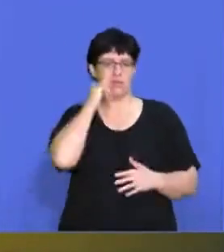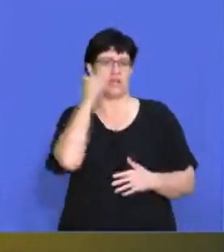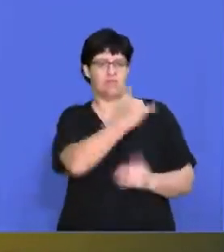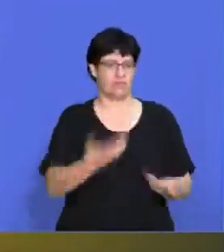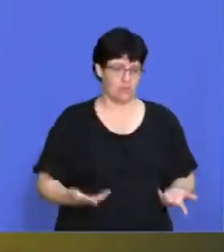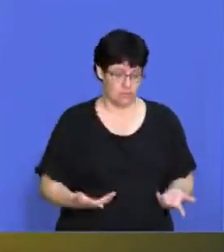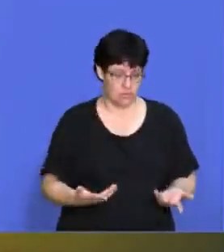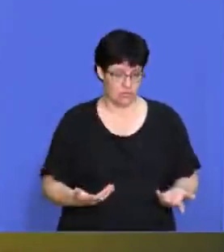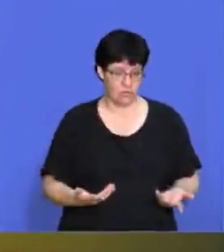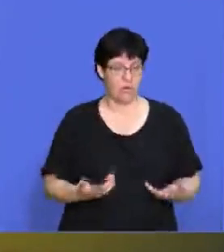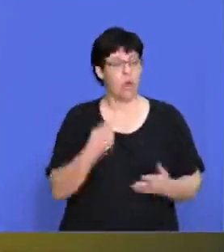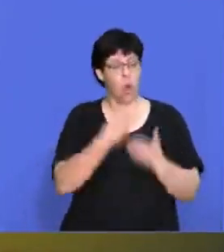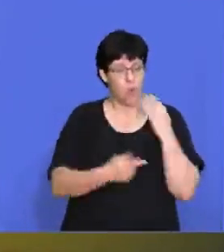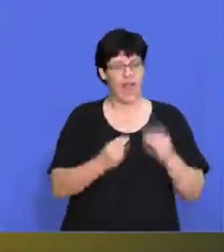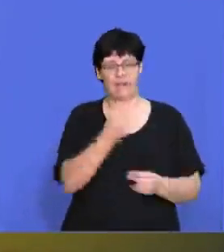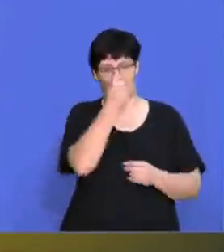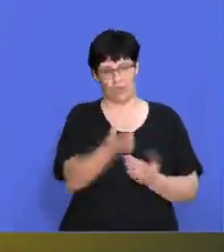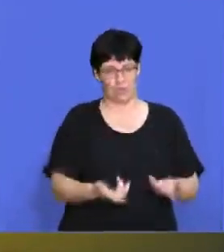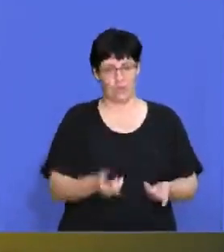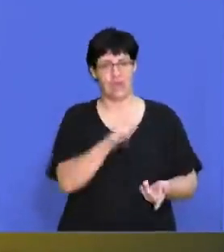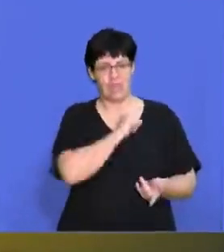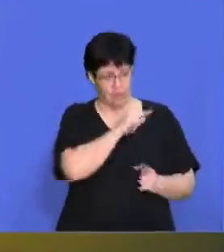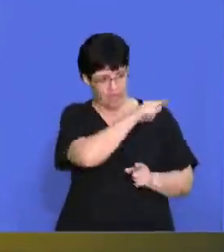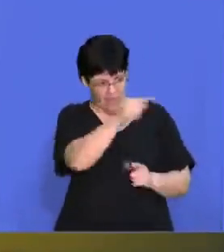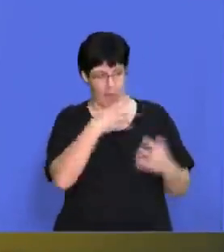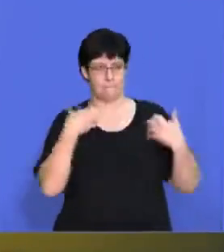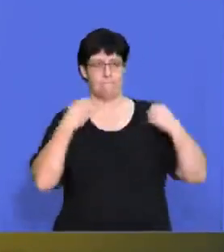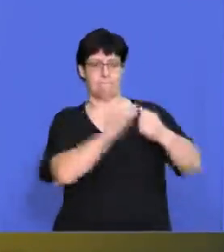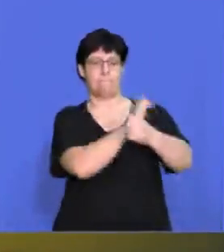There's only a couple. Therefore, they have a lot more power over us.